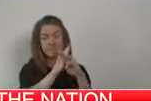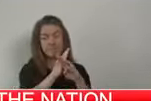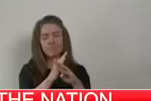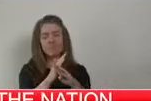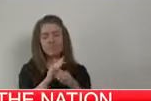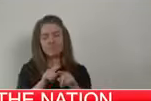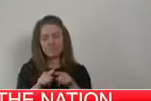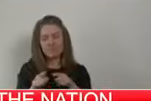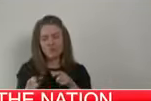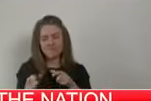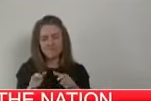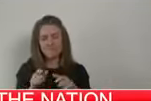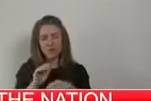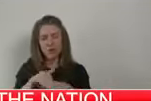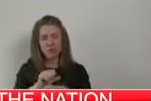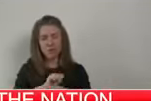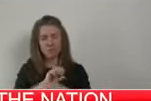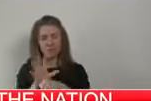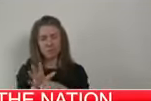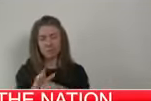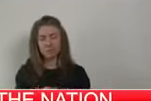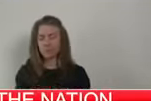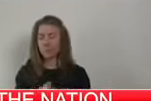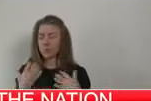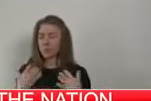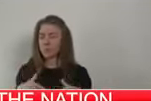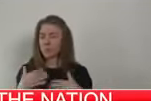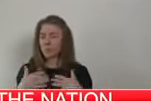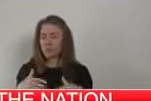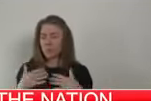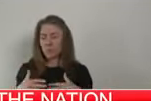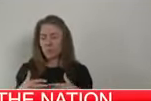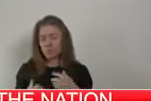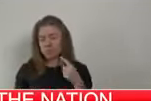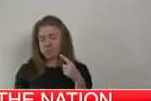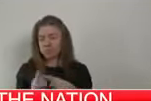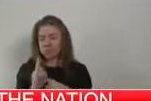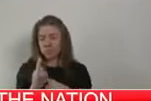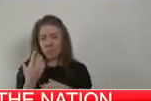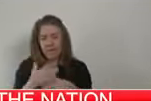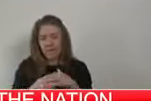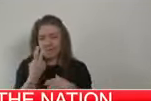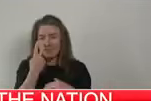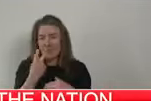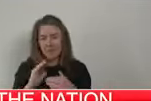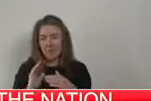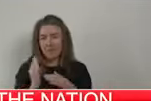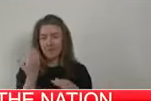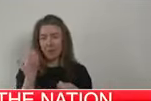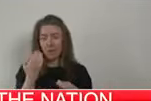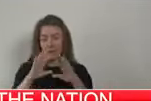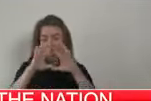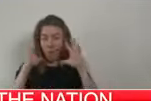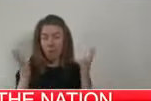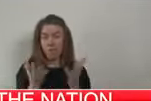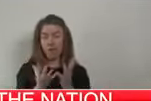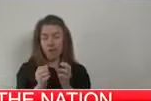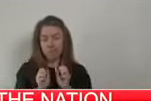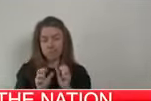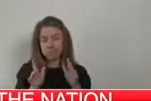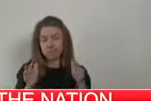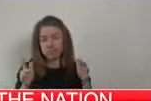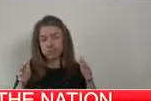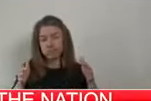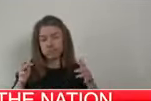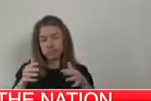This is because we are experiencing an unprecedented event a global pandemic that in New Zealand